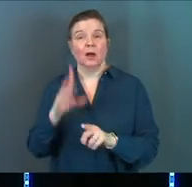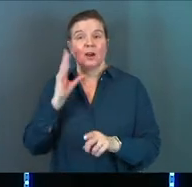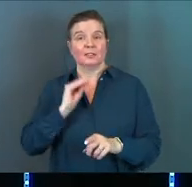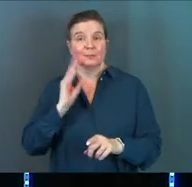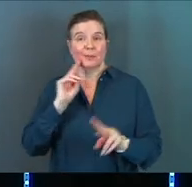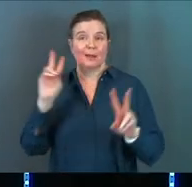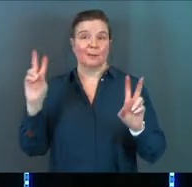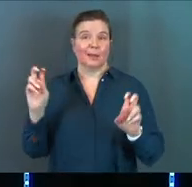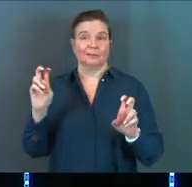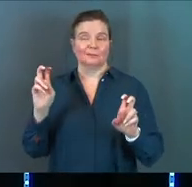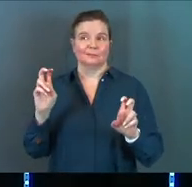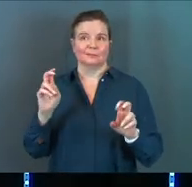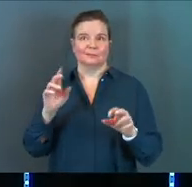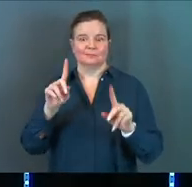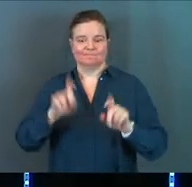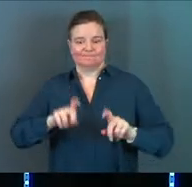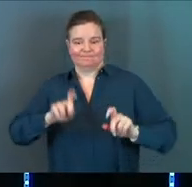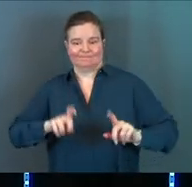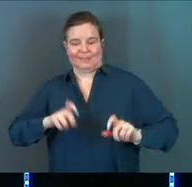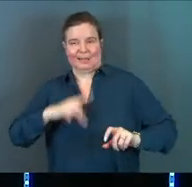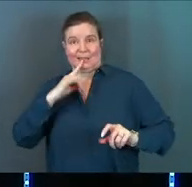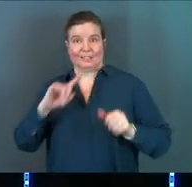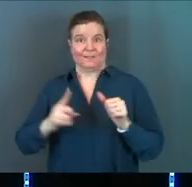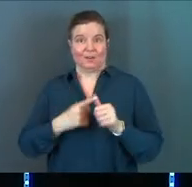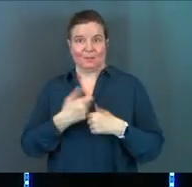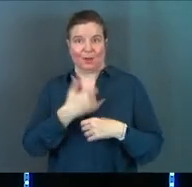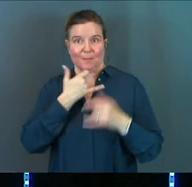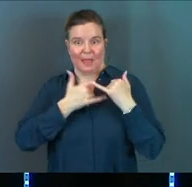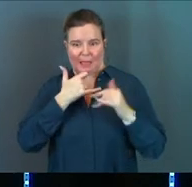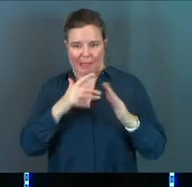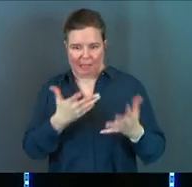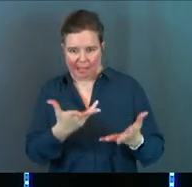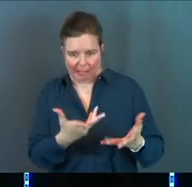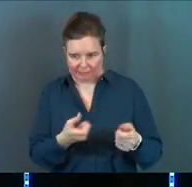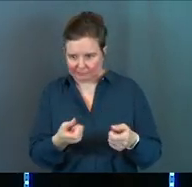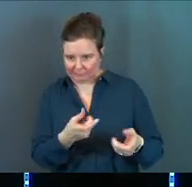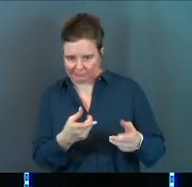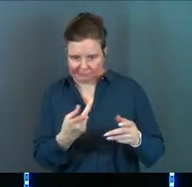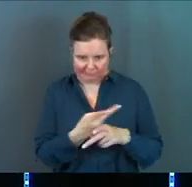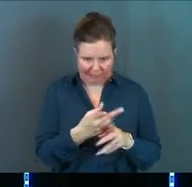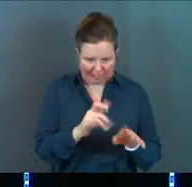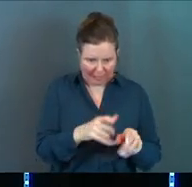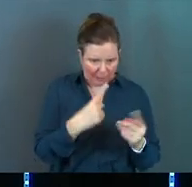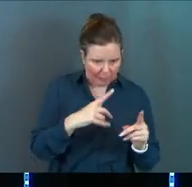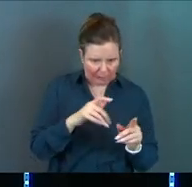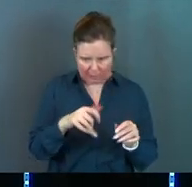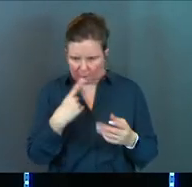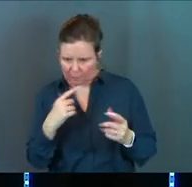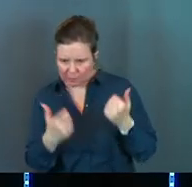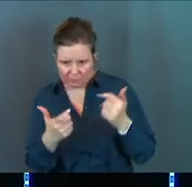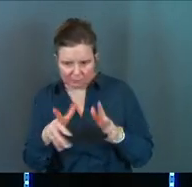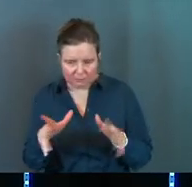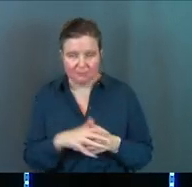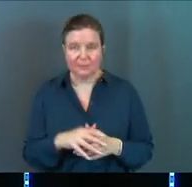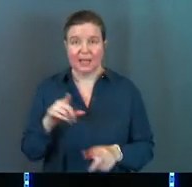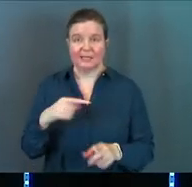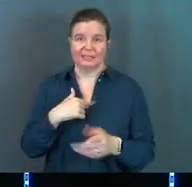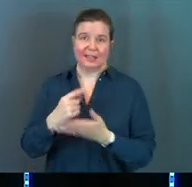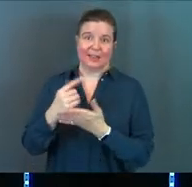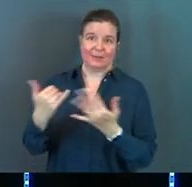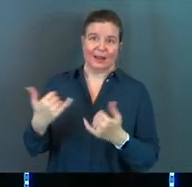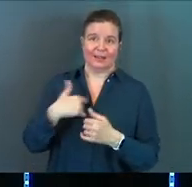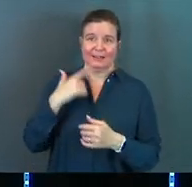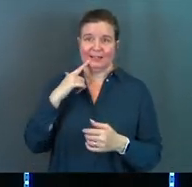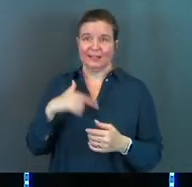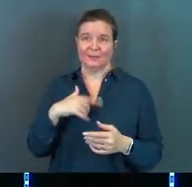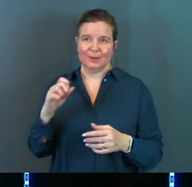experimental child because he's our first, and you make all your mistakes because you're trying stuff out on that first one. And he's in therapy